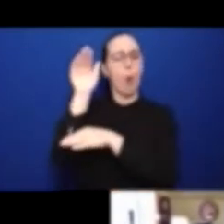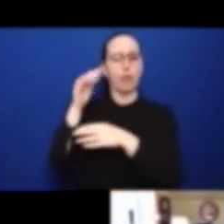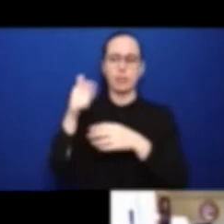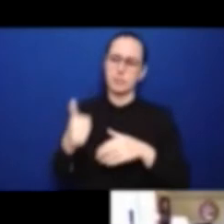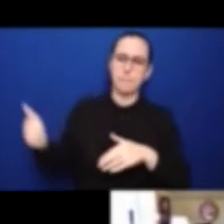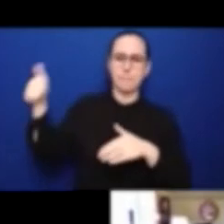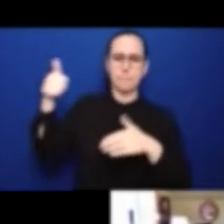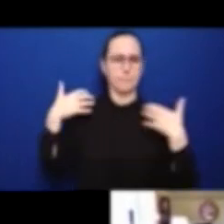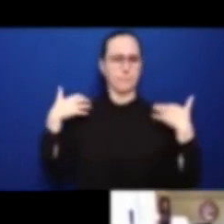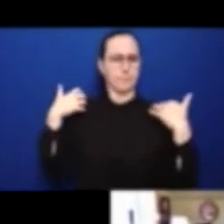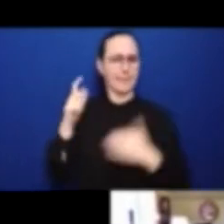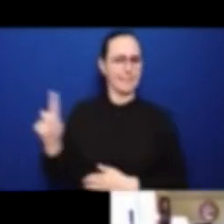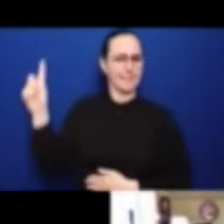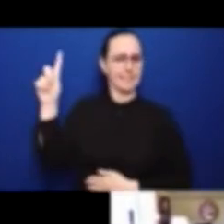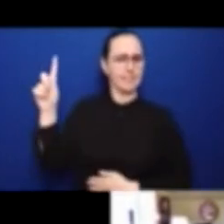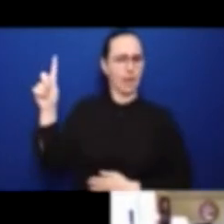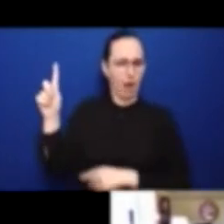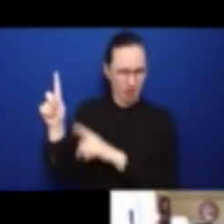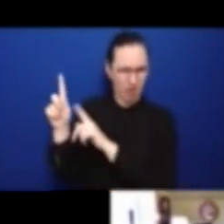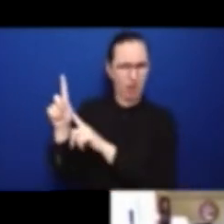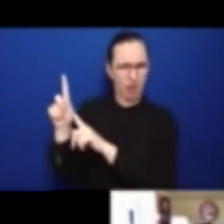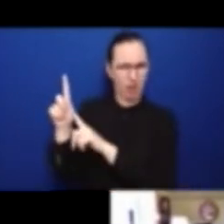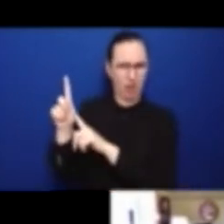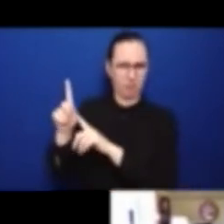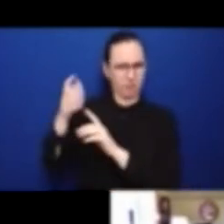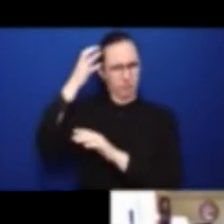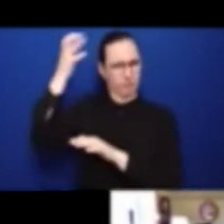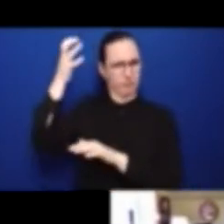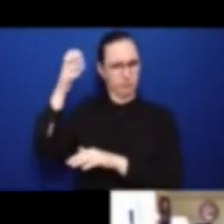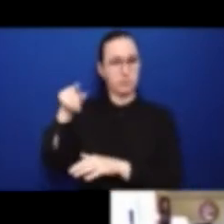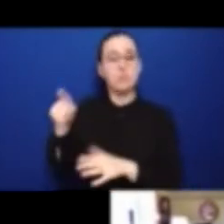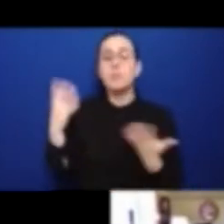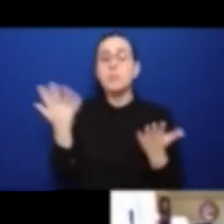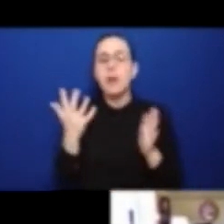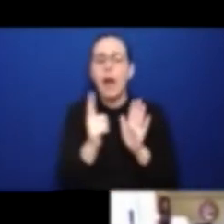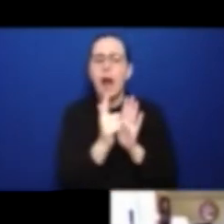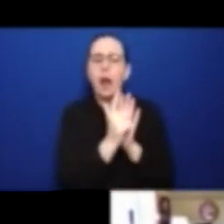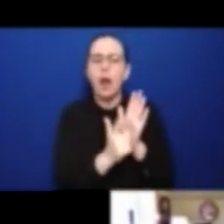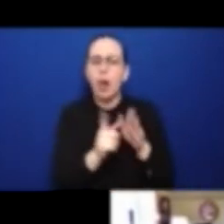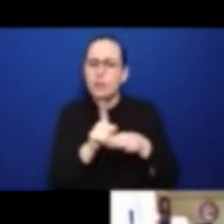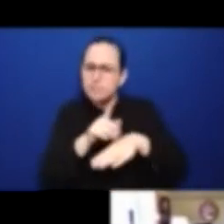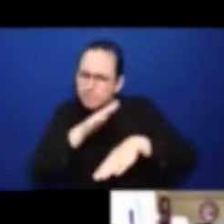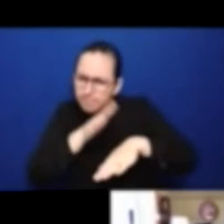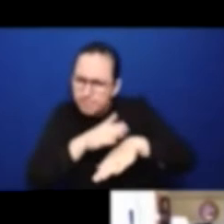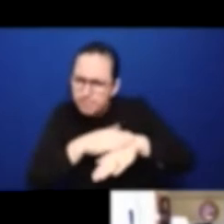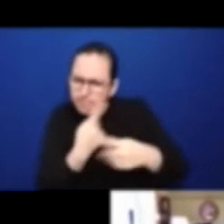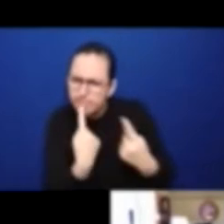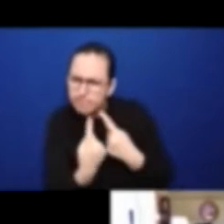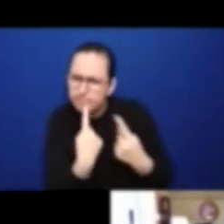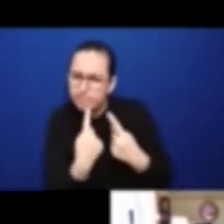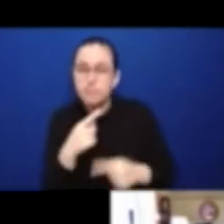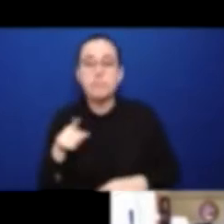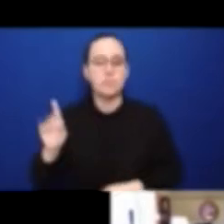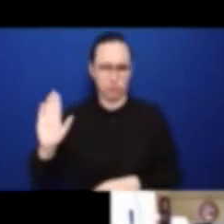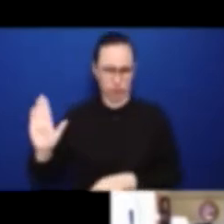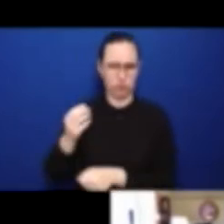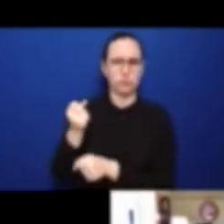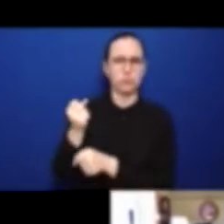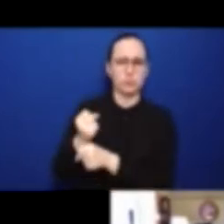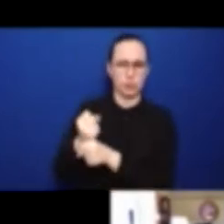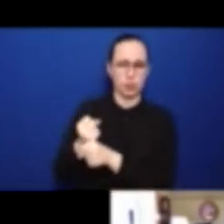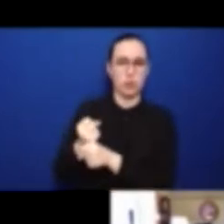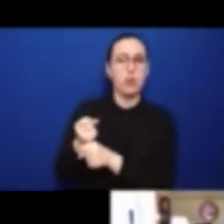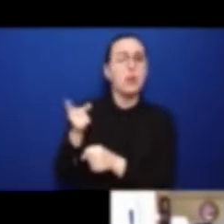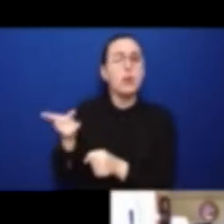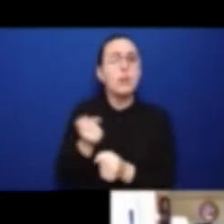New Zealand ambassador to the UN, Don McCabe, who was the chair of the ad hoc